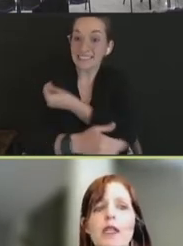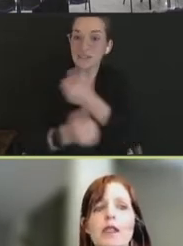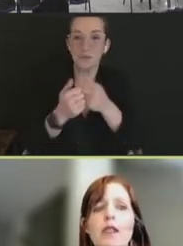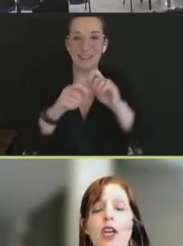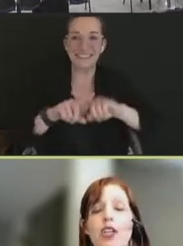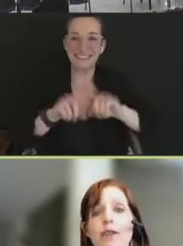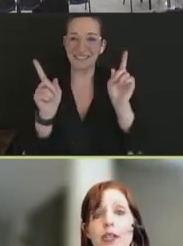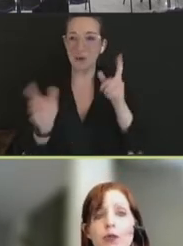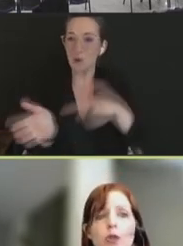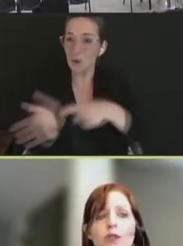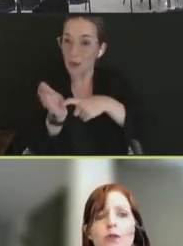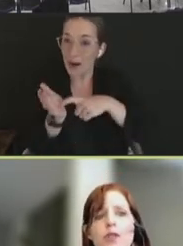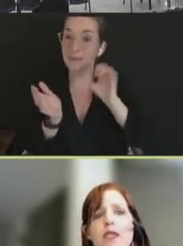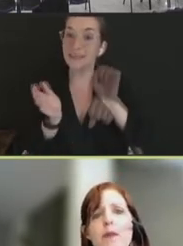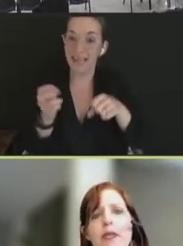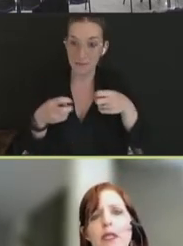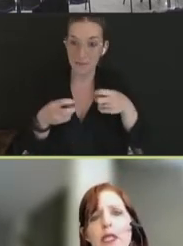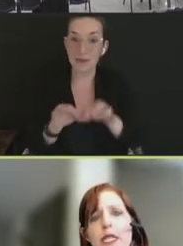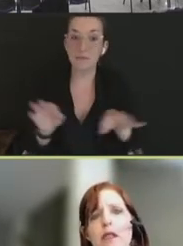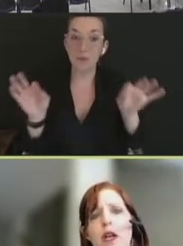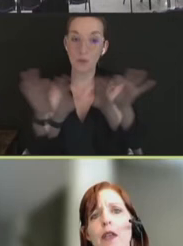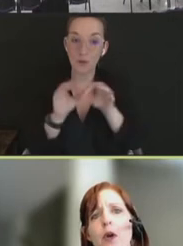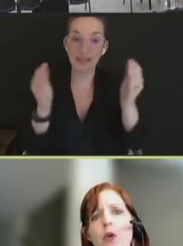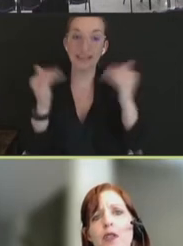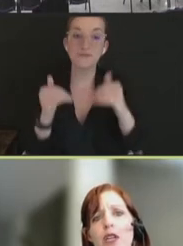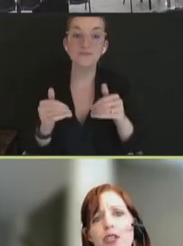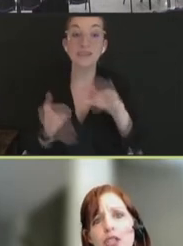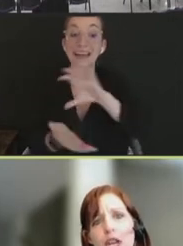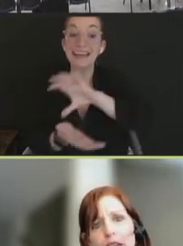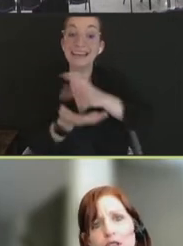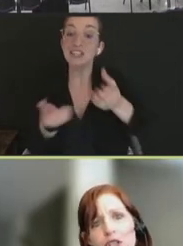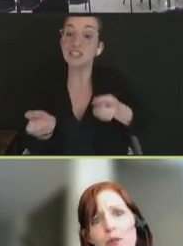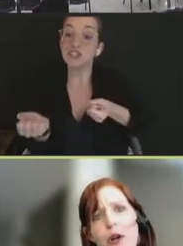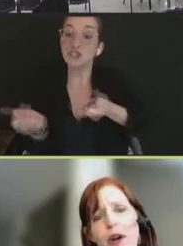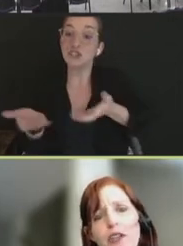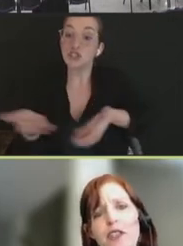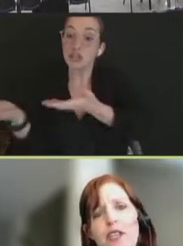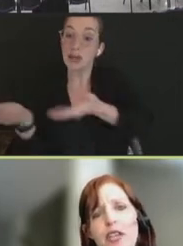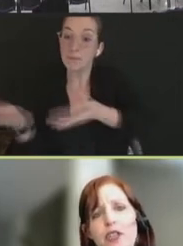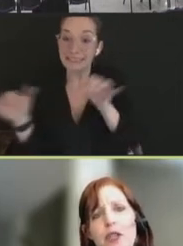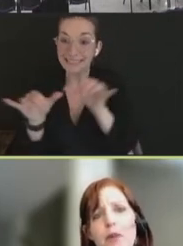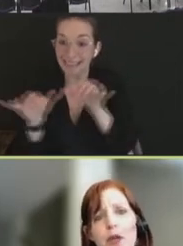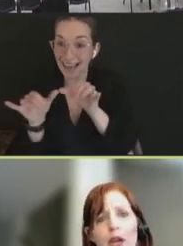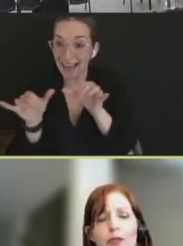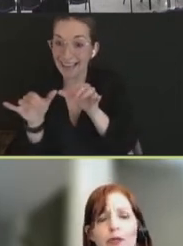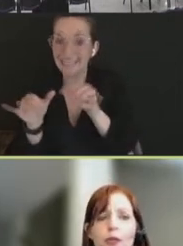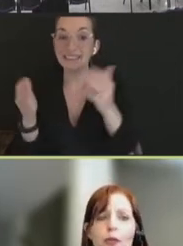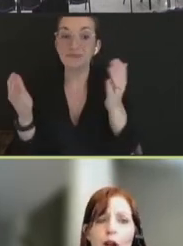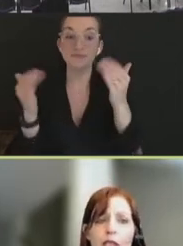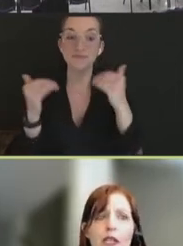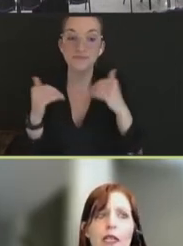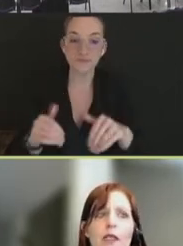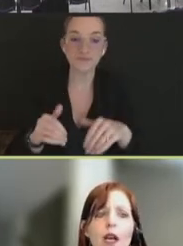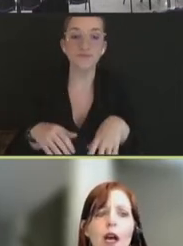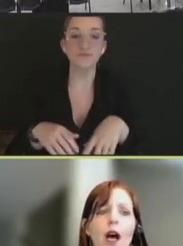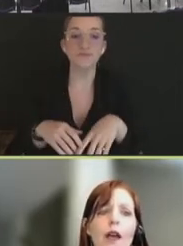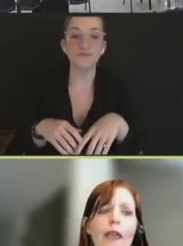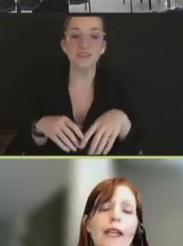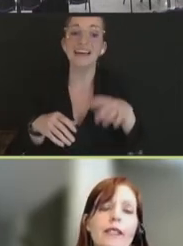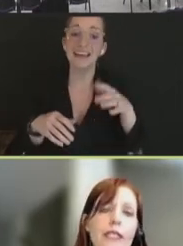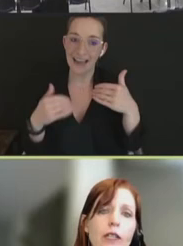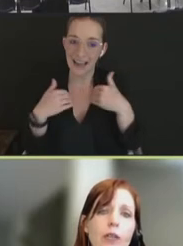sizes, shifting roles and responsibilities. There was a change in prioritization midway through the process.